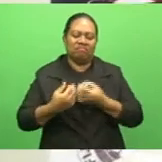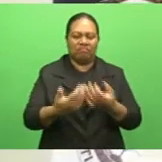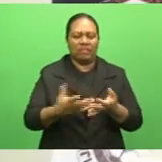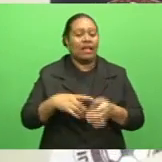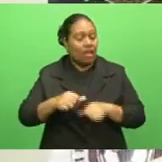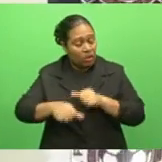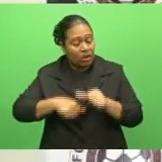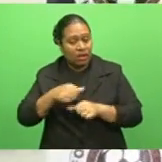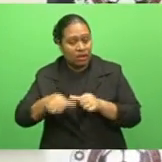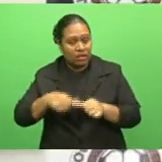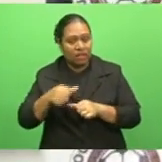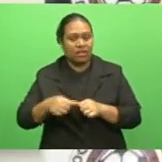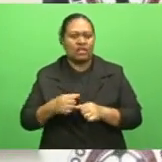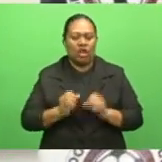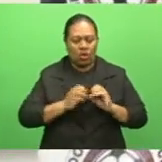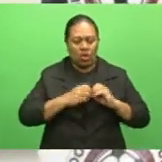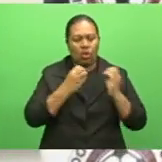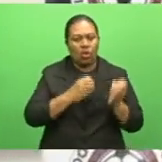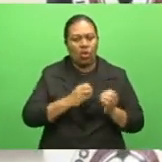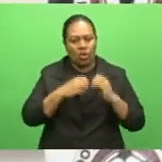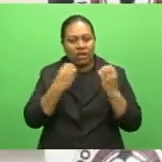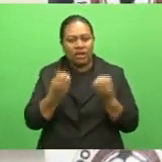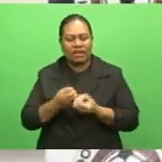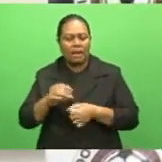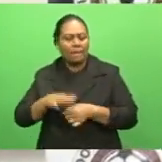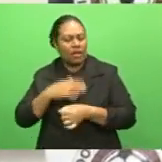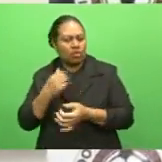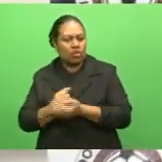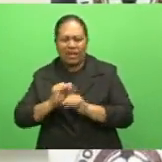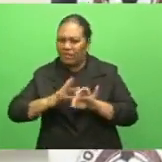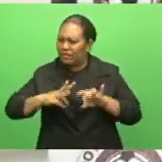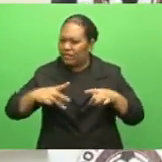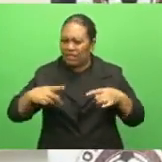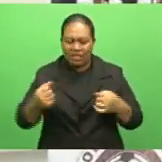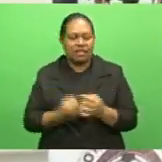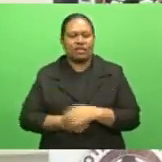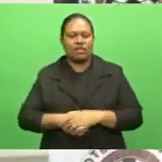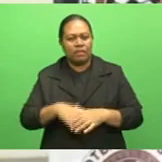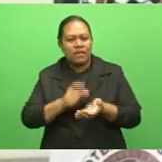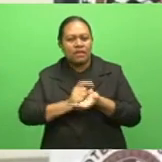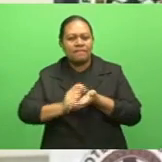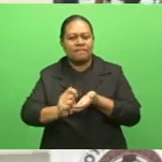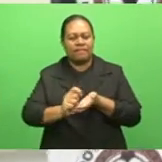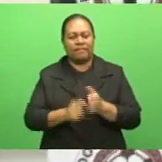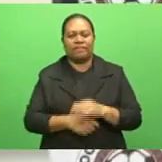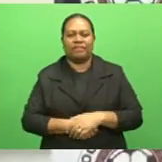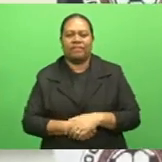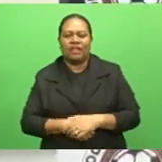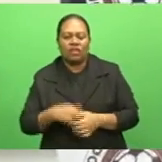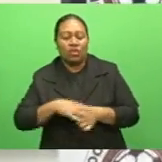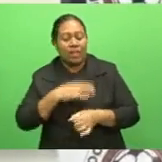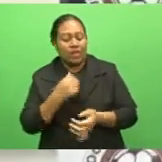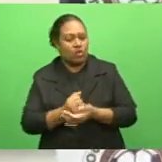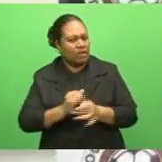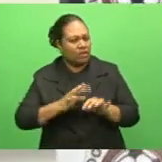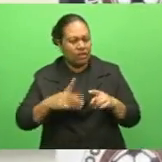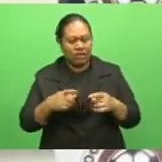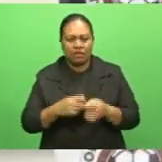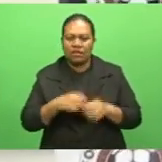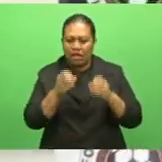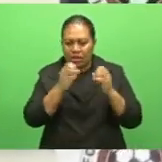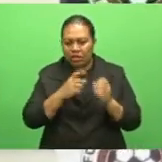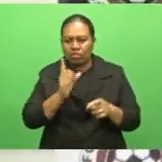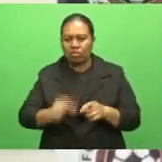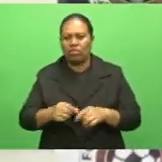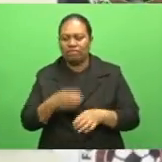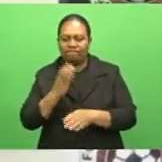It is the general public's money that comes through football, but we as administrators have to make sure that we run the organization in